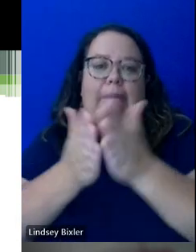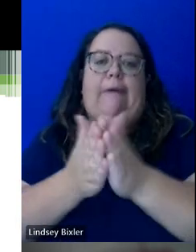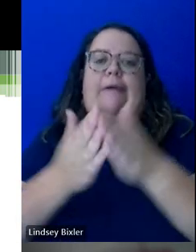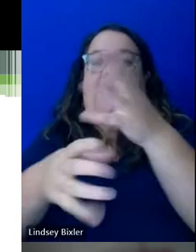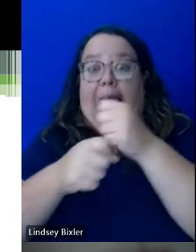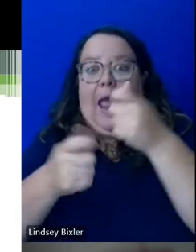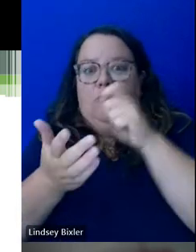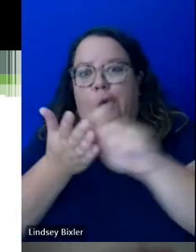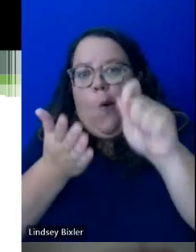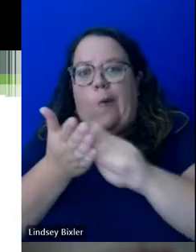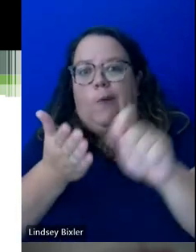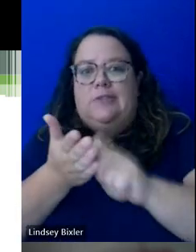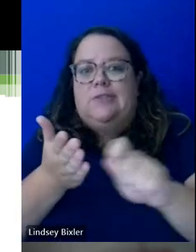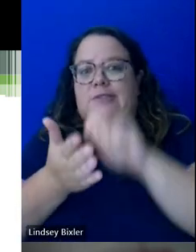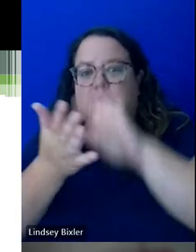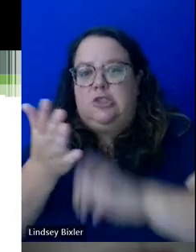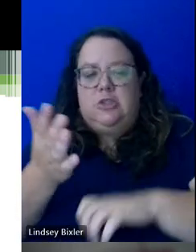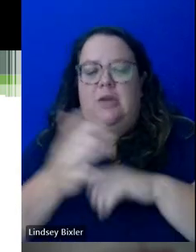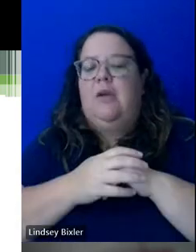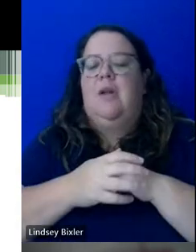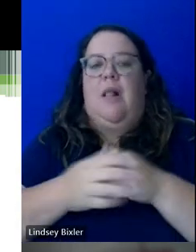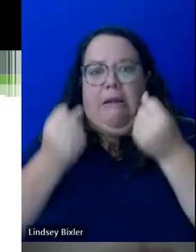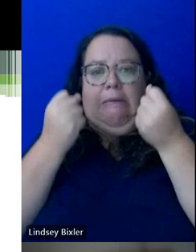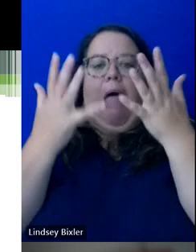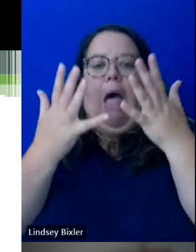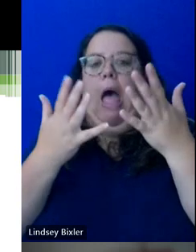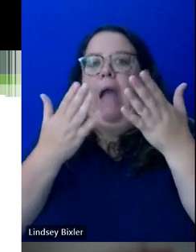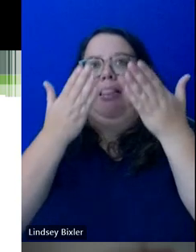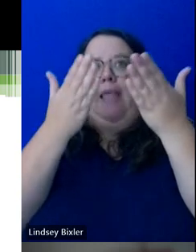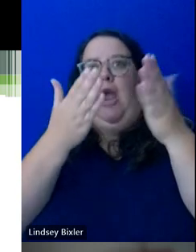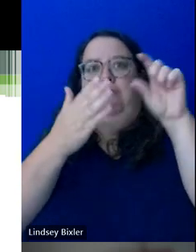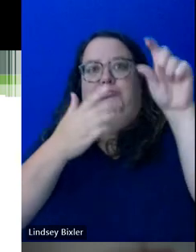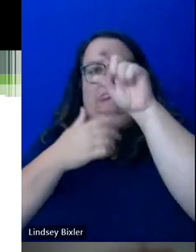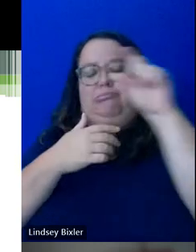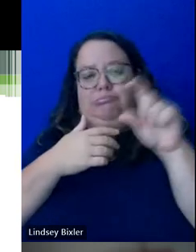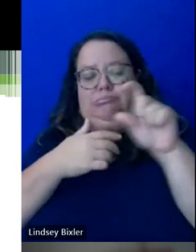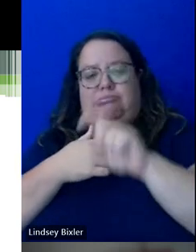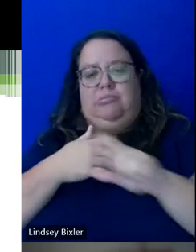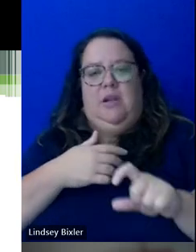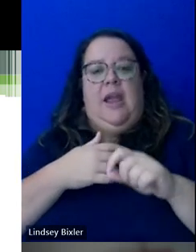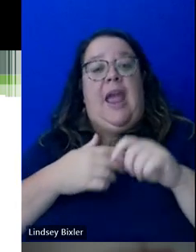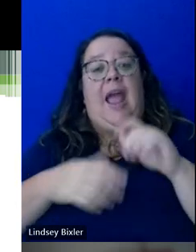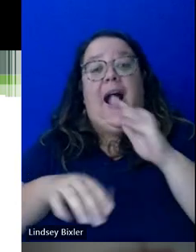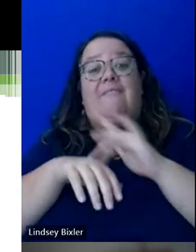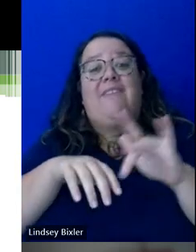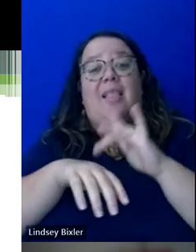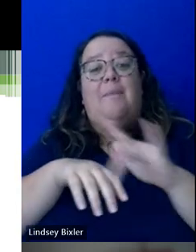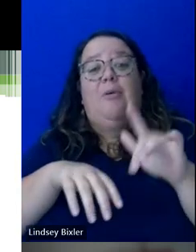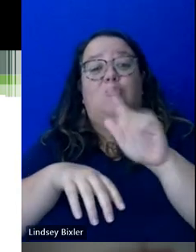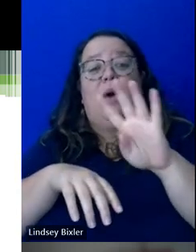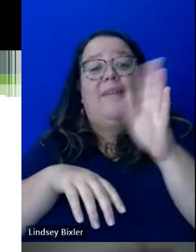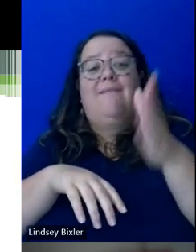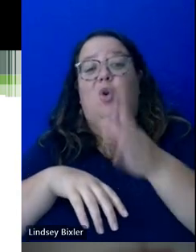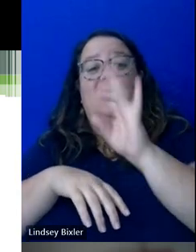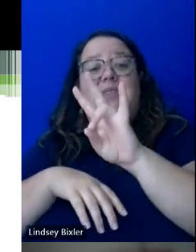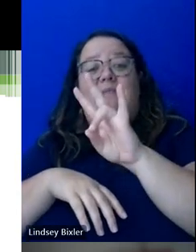it's, it's just a, you know, a lot of things that we put there. And it's available 24-7. It's, it's not like you have